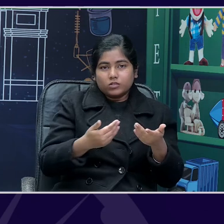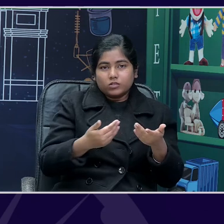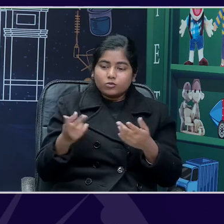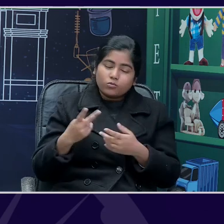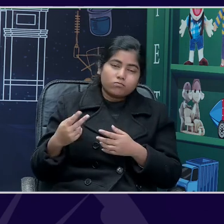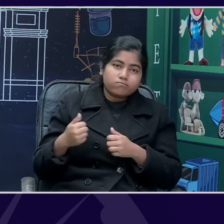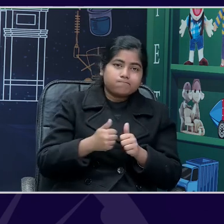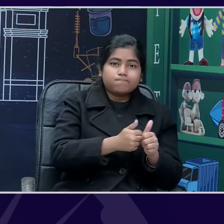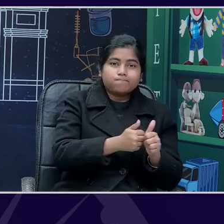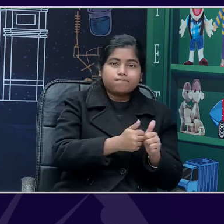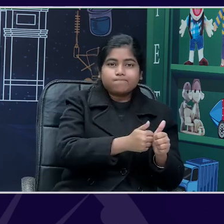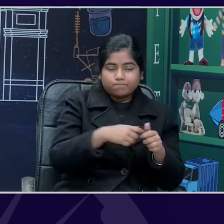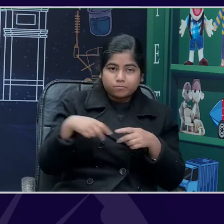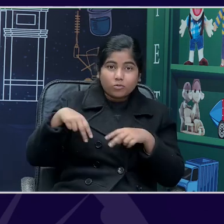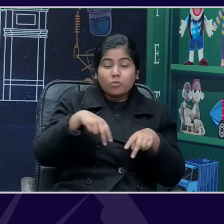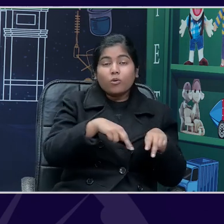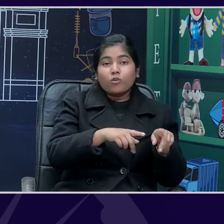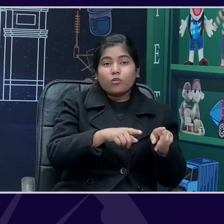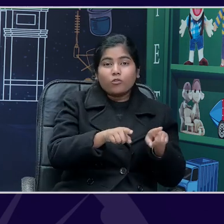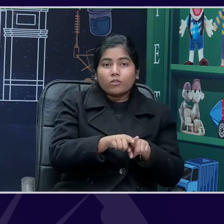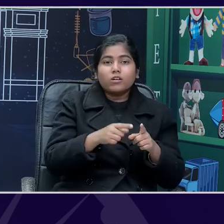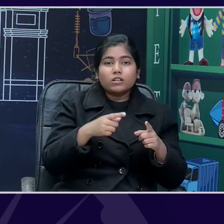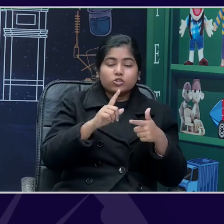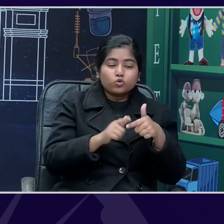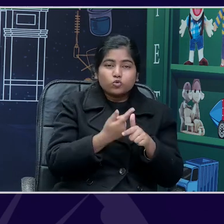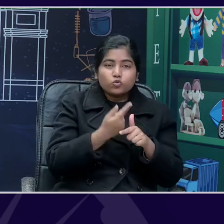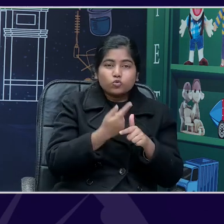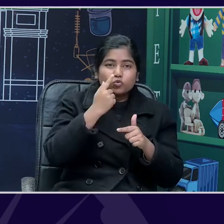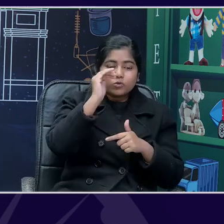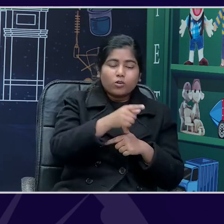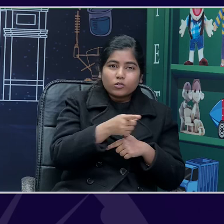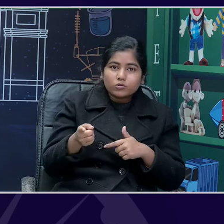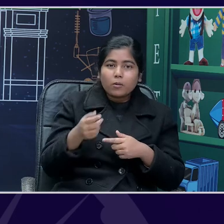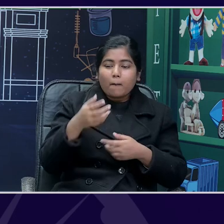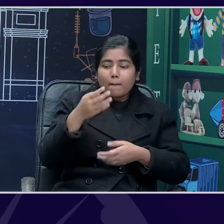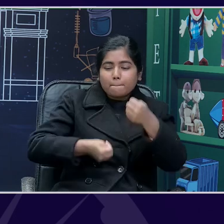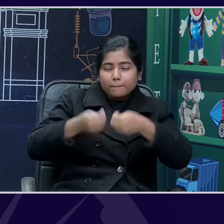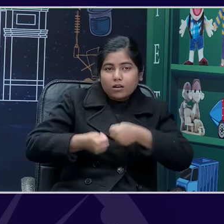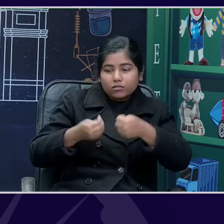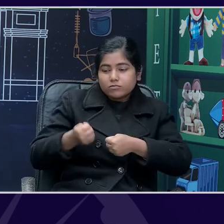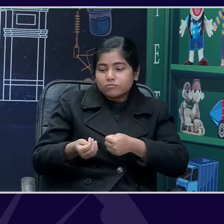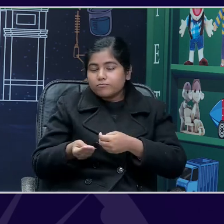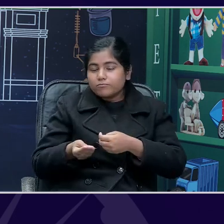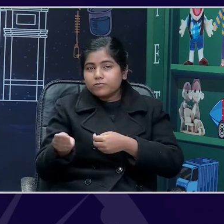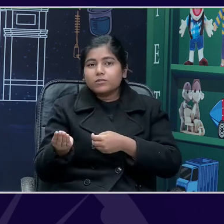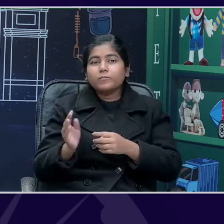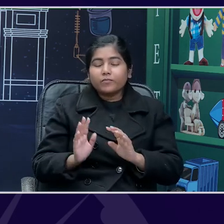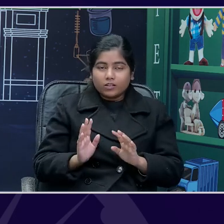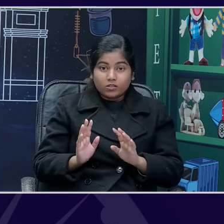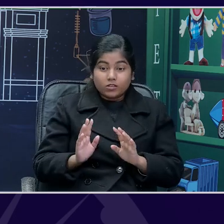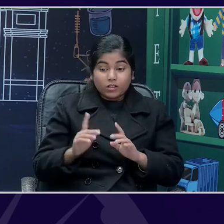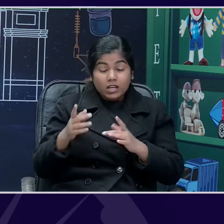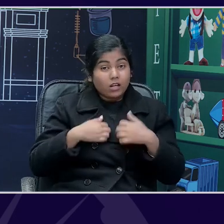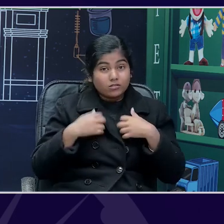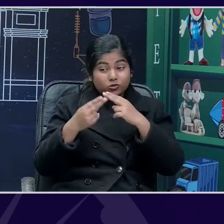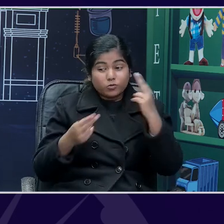walk home where Jody feeds him milk. And that's also a very interesting story, you know, how he feeds the milk. So, when he,